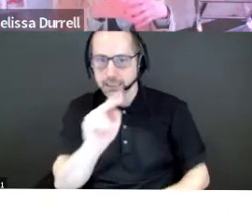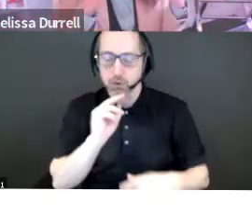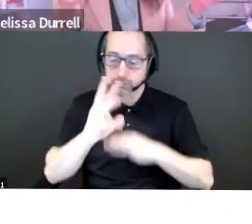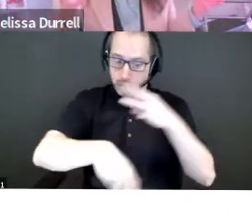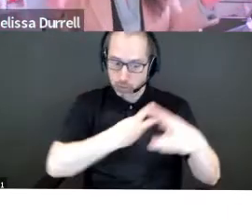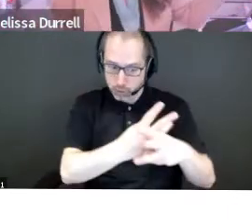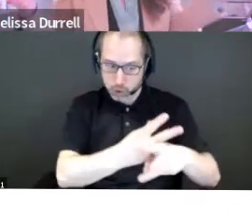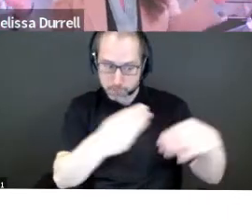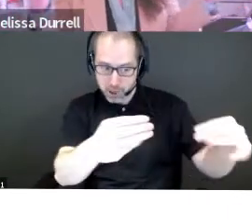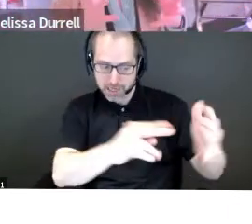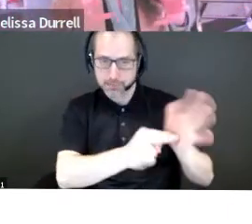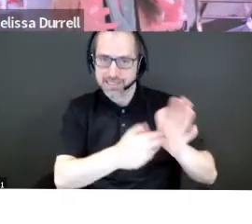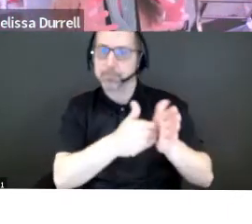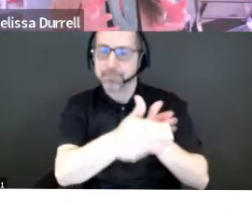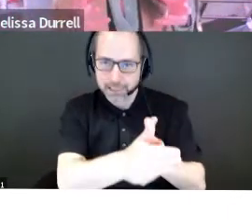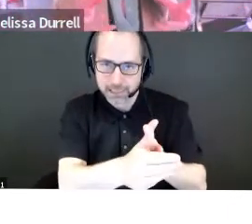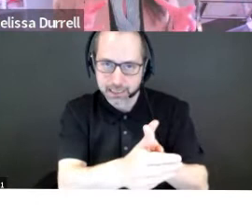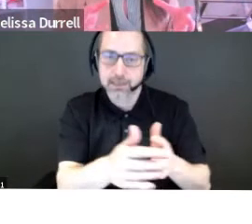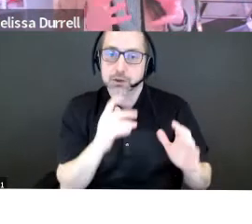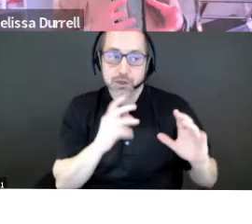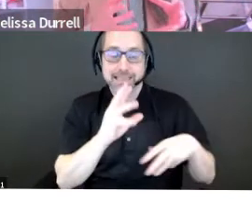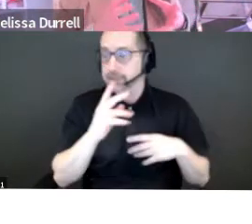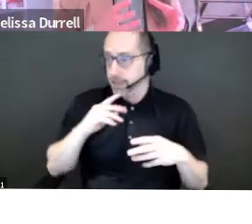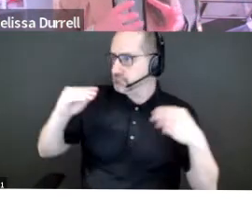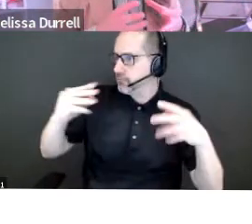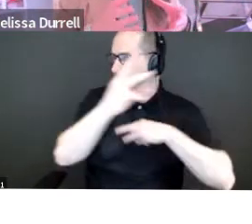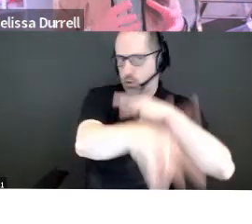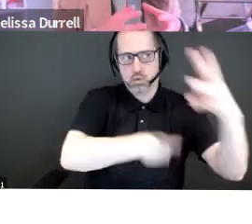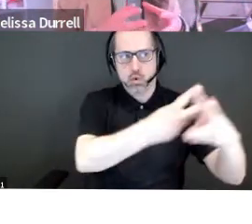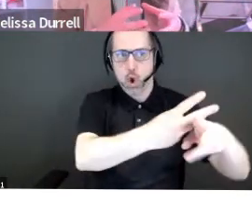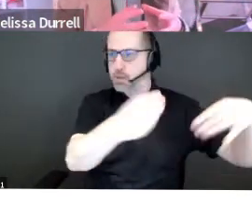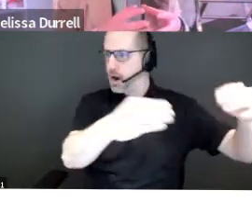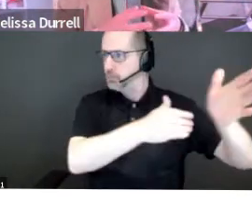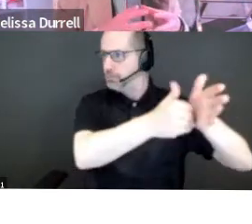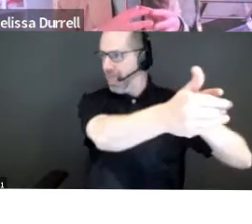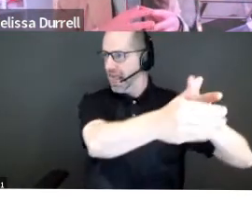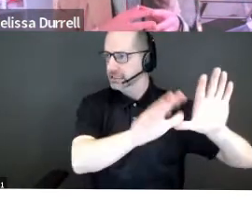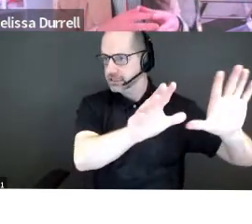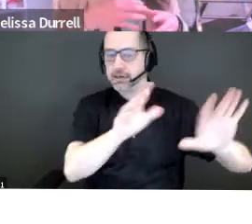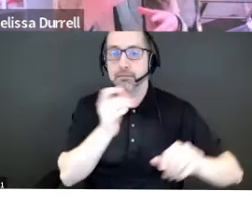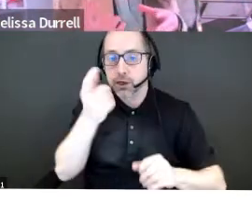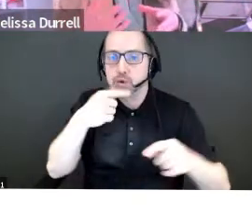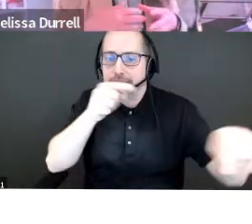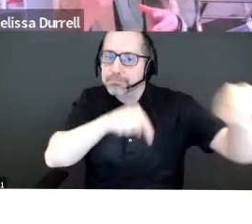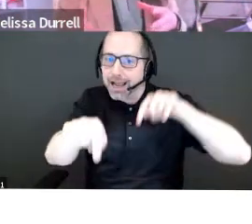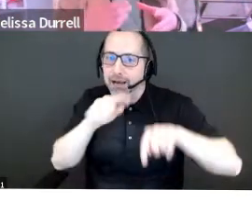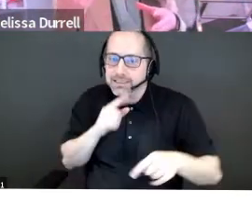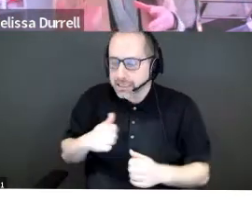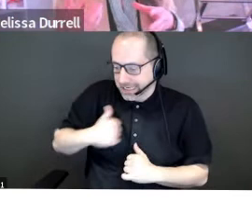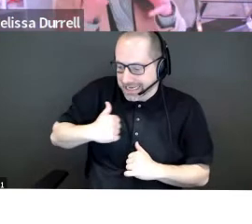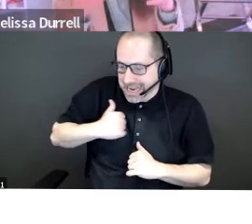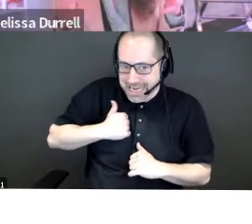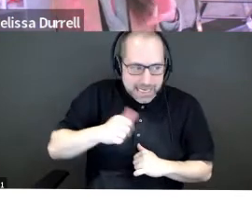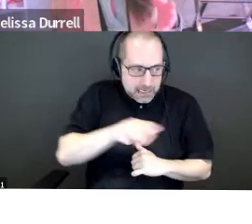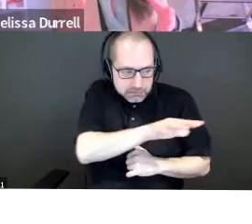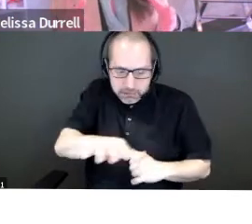time, right? So you can put that in, but then come back and say, you know, what, what's the Canadian market look like? Your show, your total